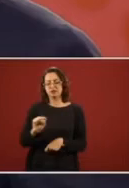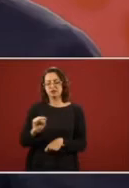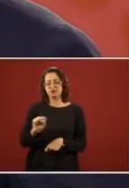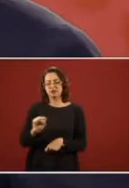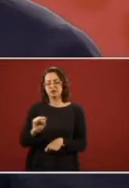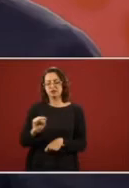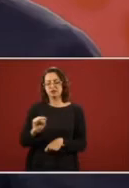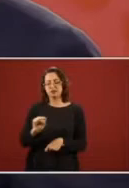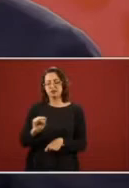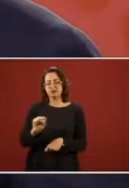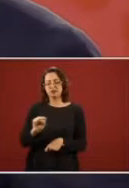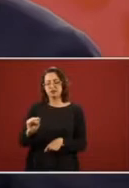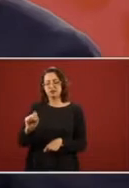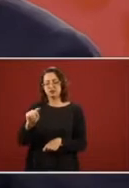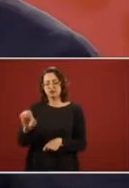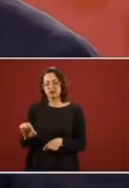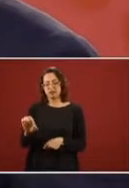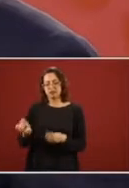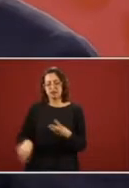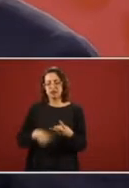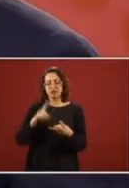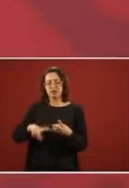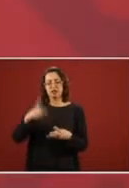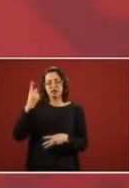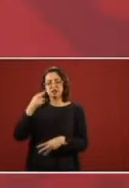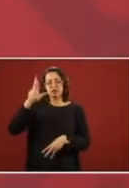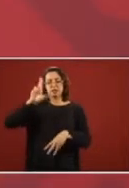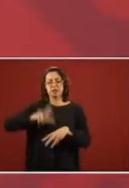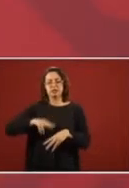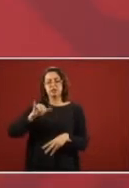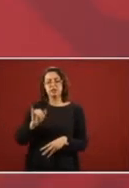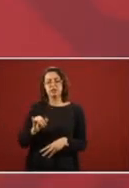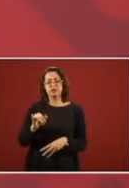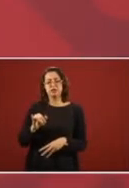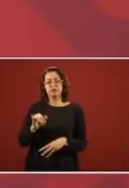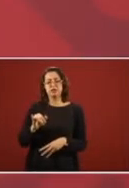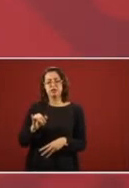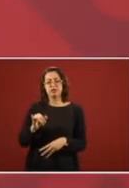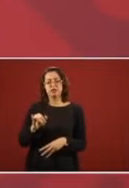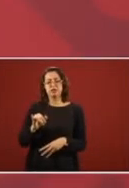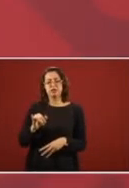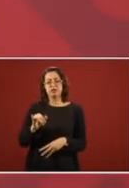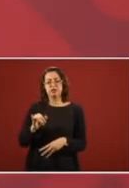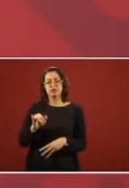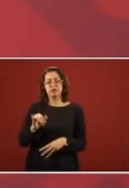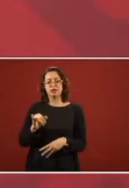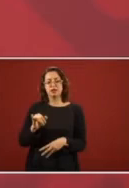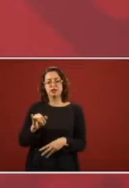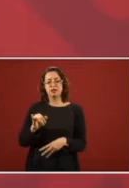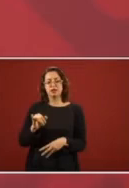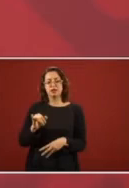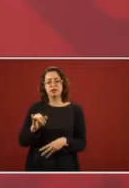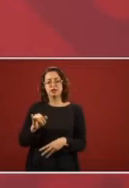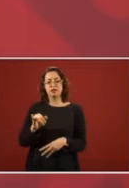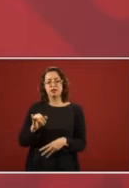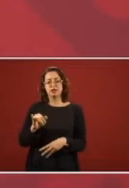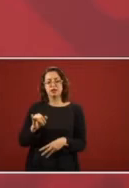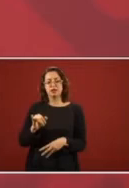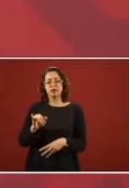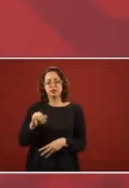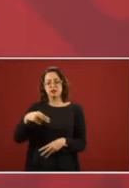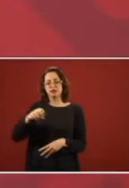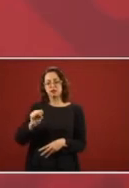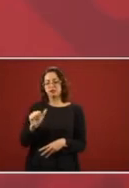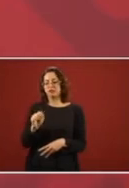the director of ISTE, the director of Institute for